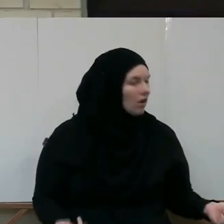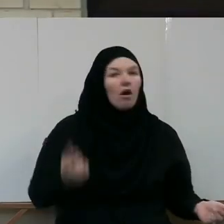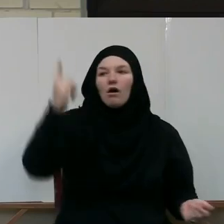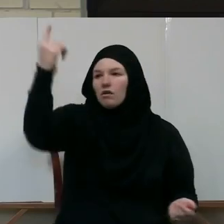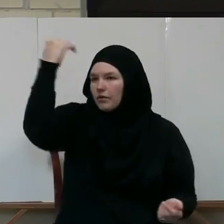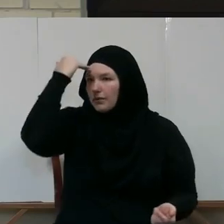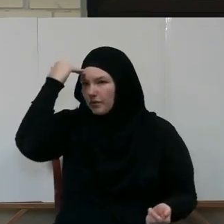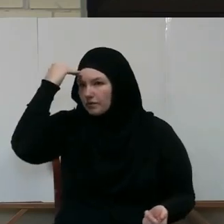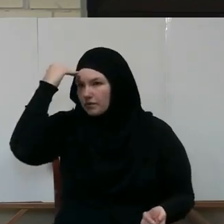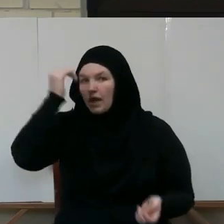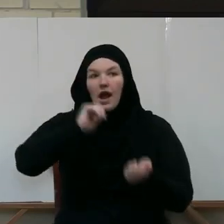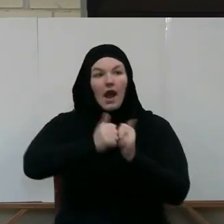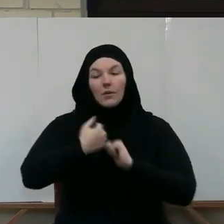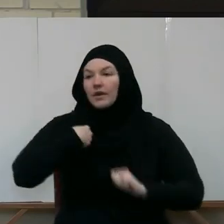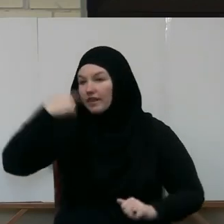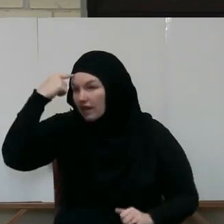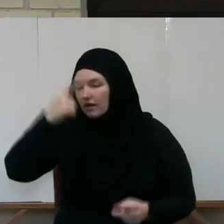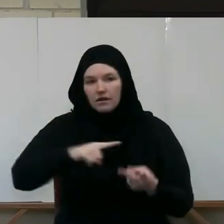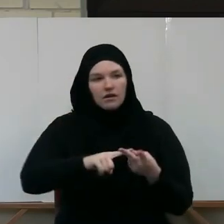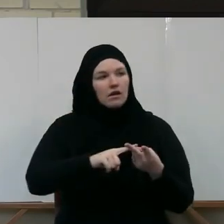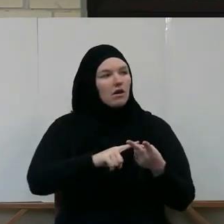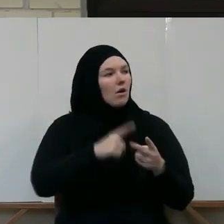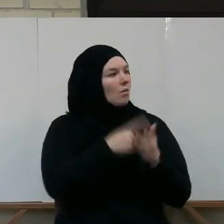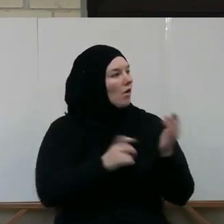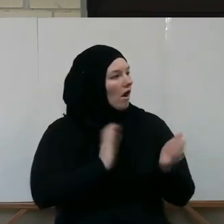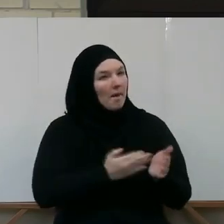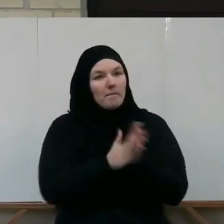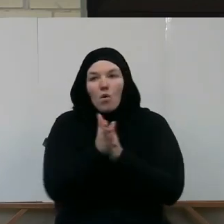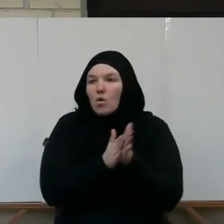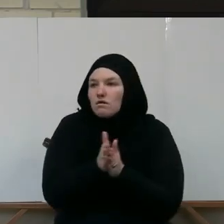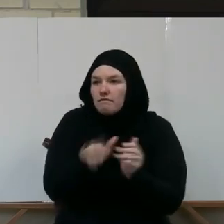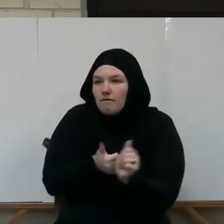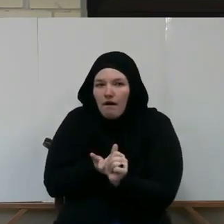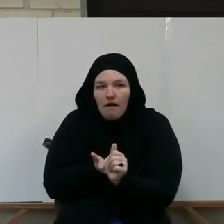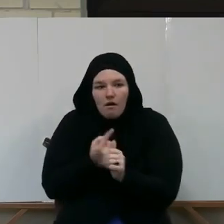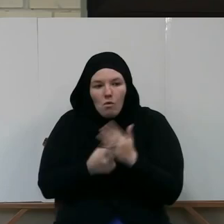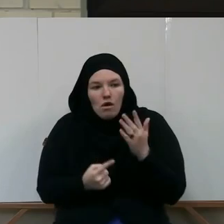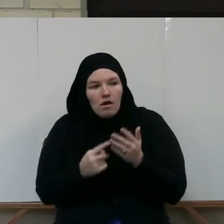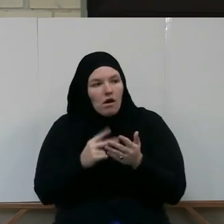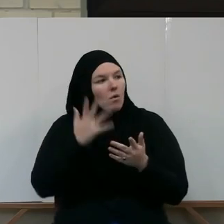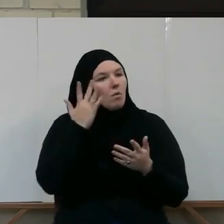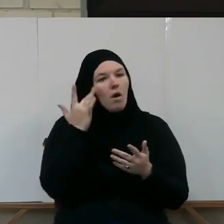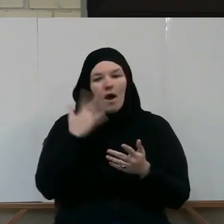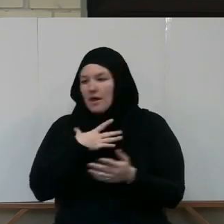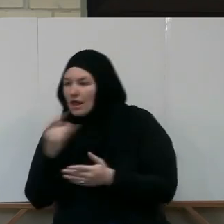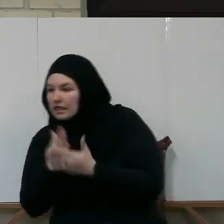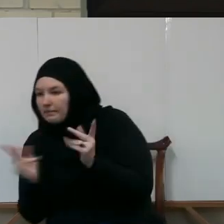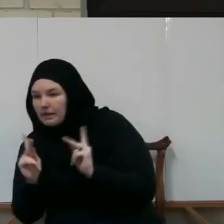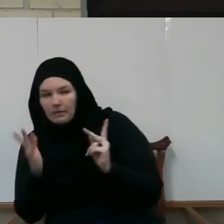He knows how we think, what our motives are, why do we take certain positions towards certain people.